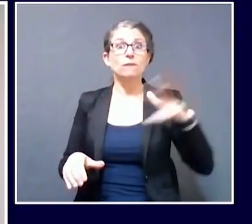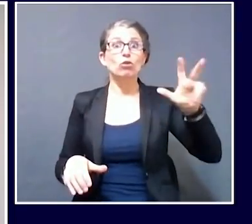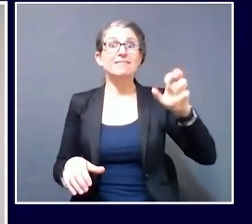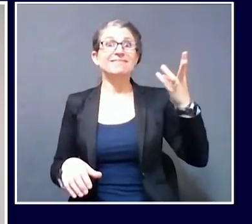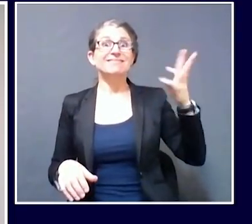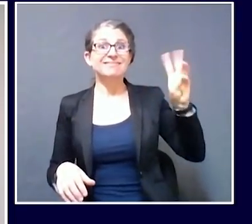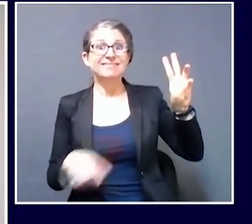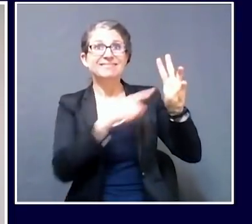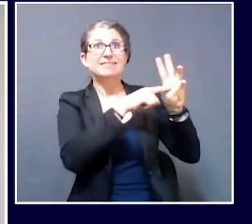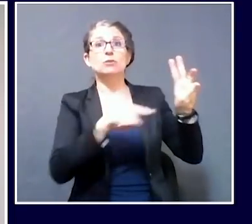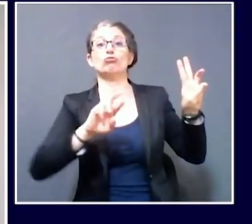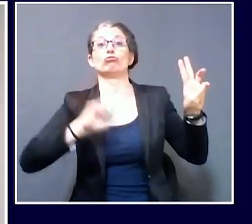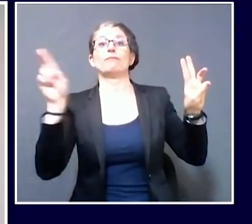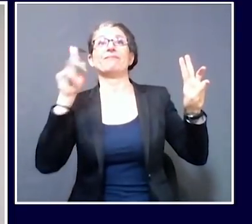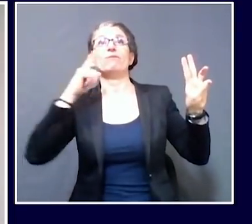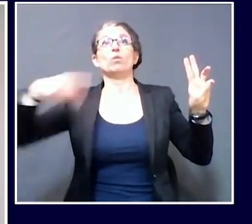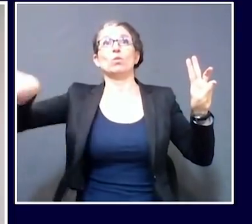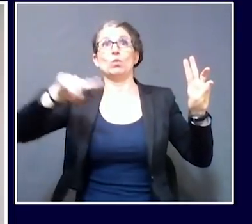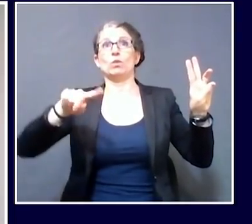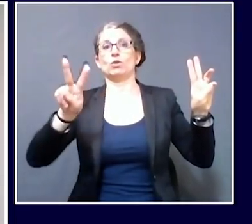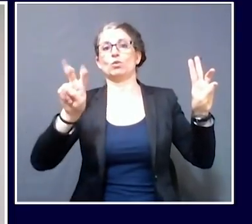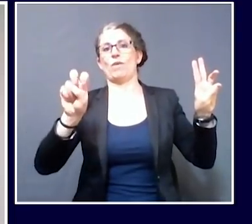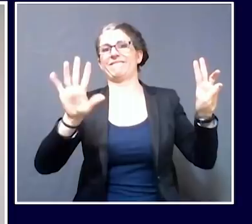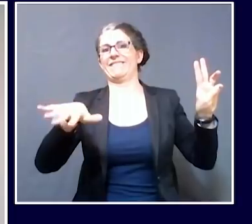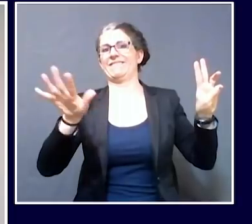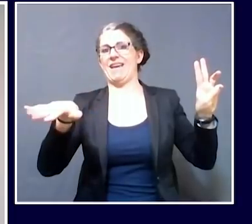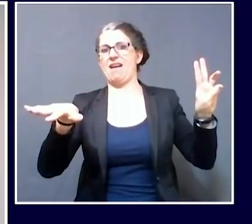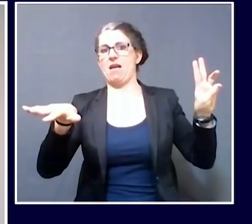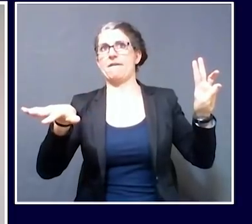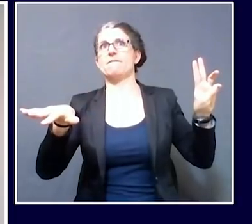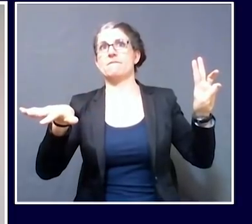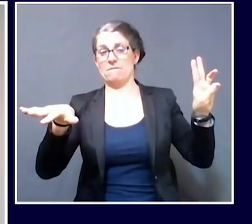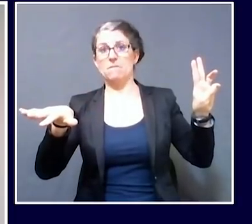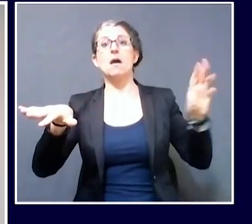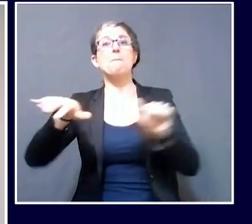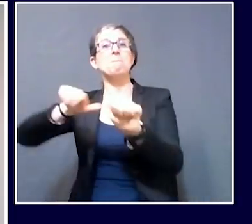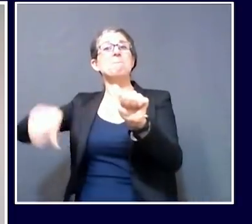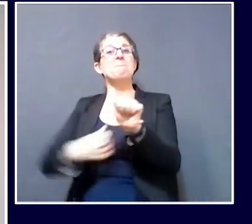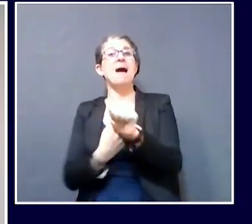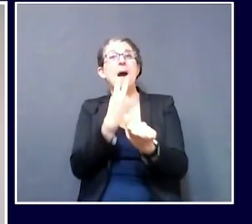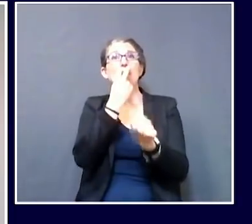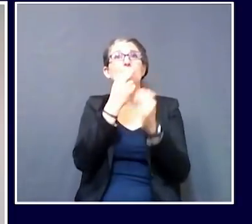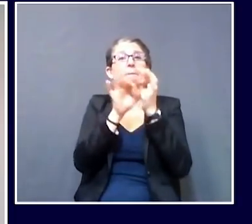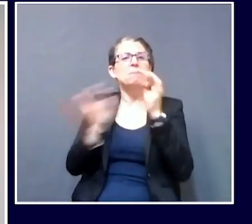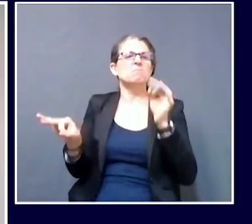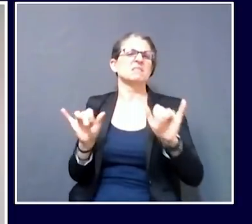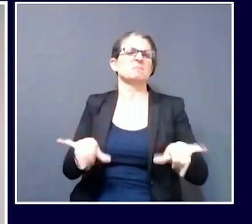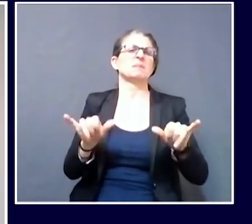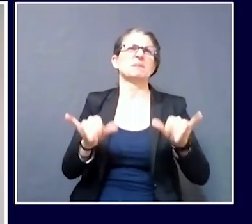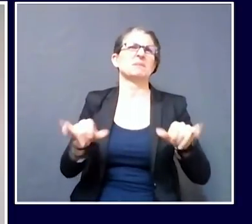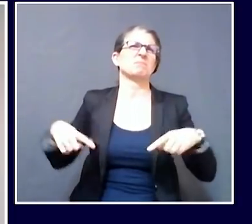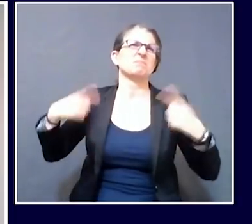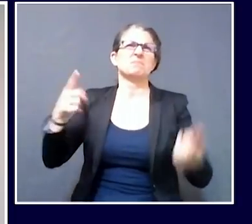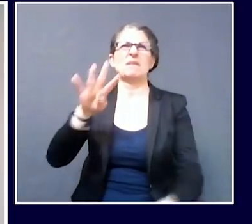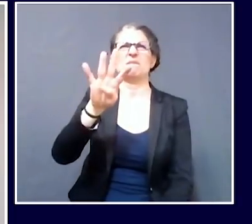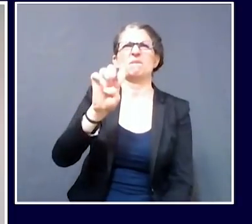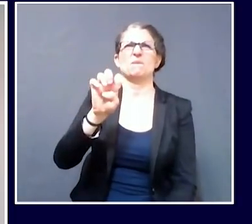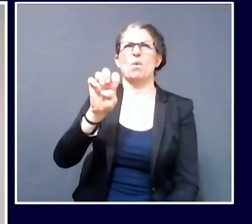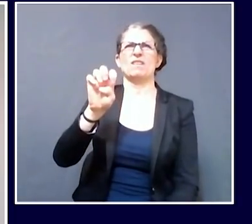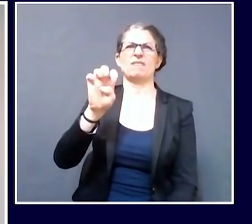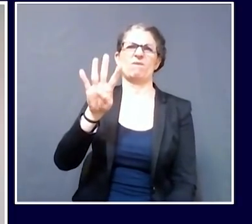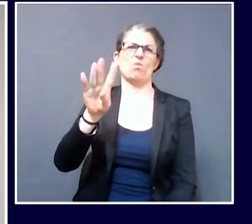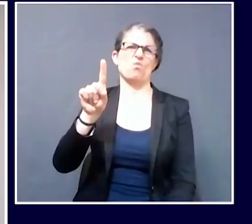255 of which are available. And there remain available 441